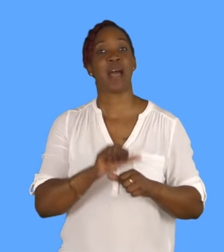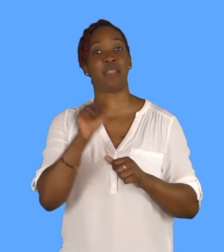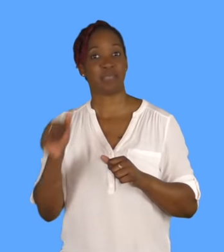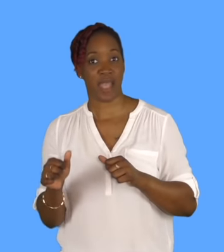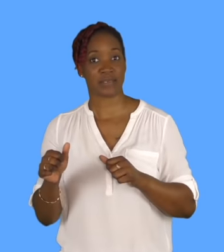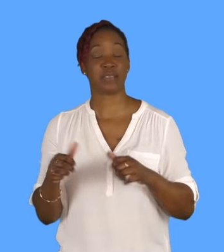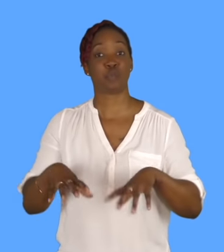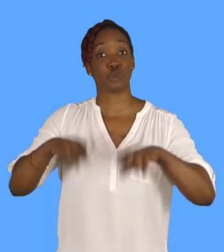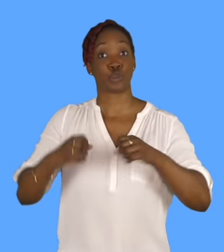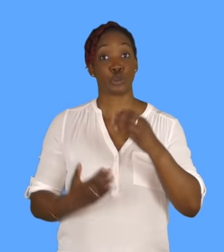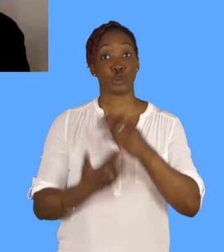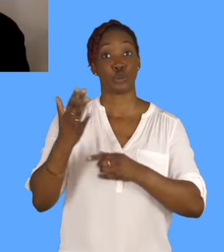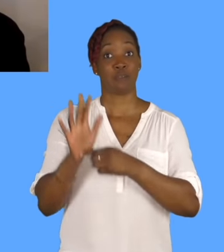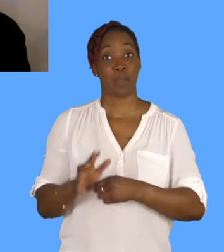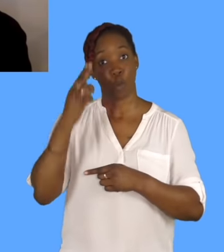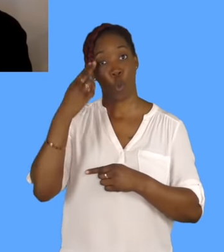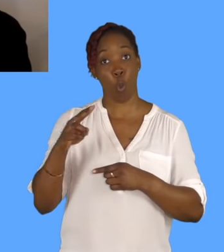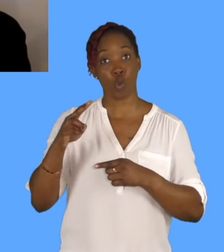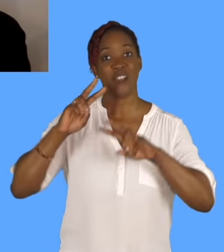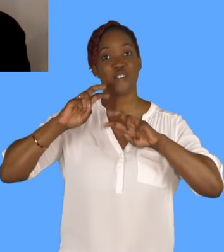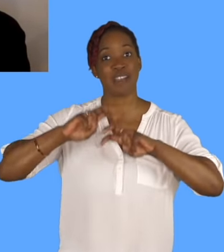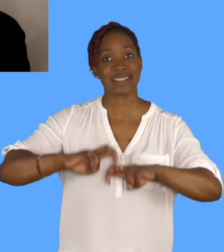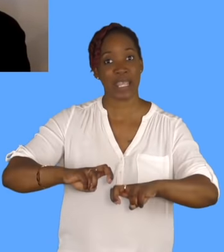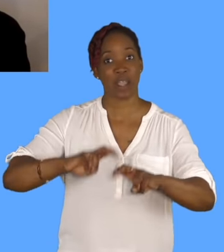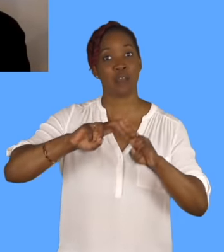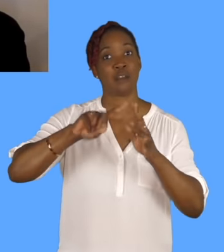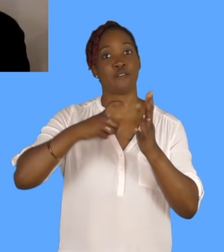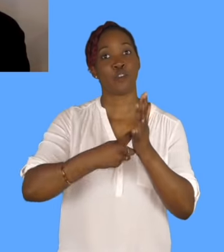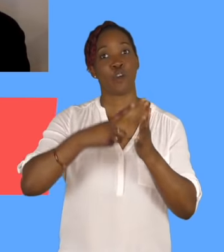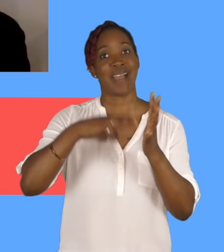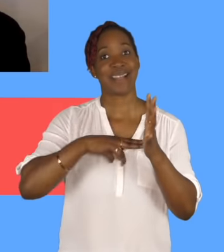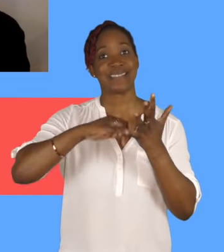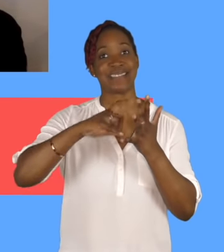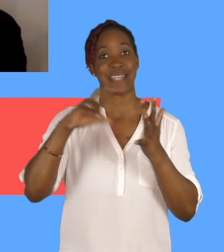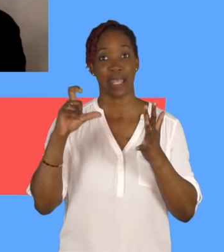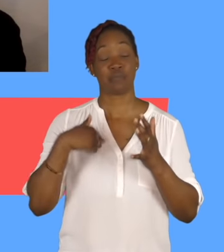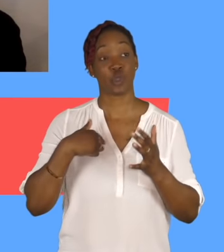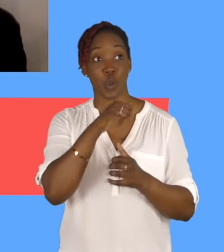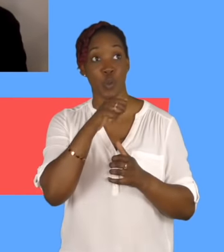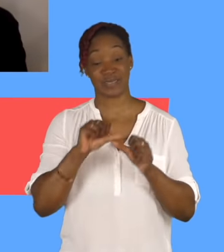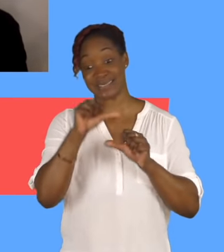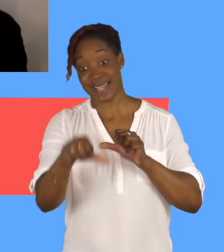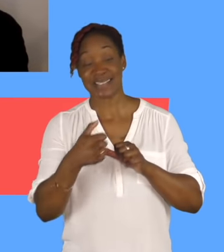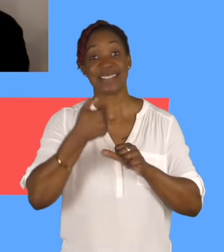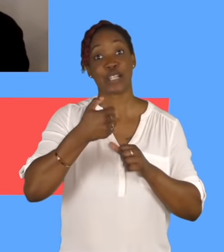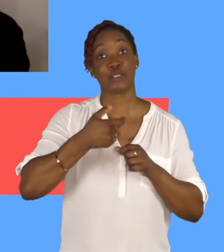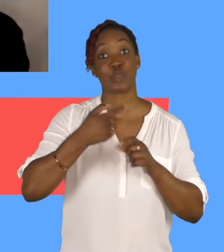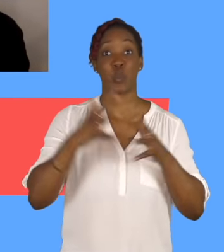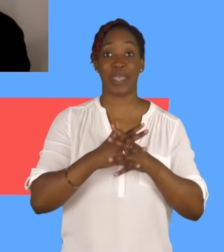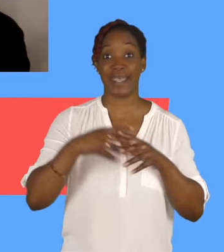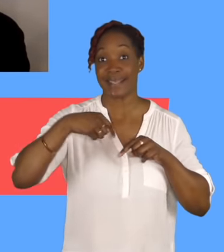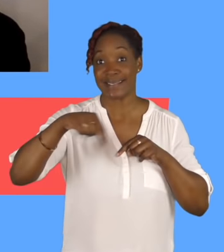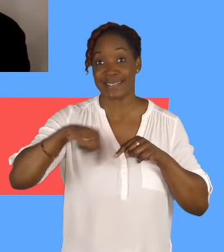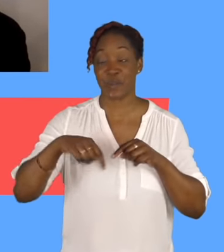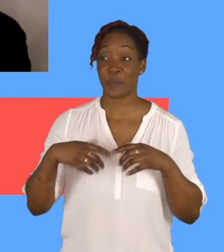starting another film called Forensic, that's, yeah, next six weeks. How fantastic, well,